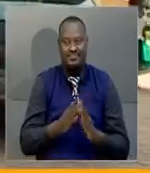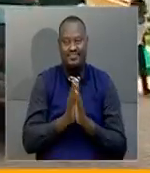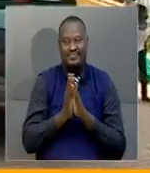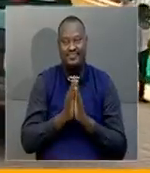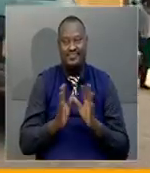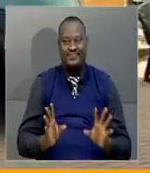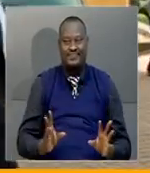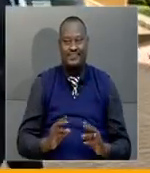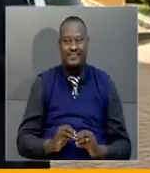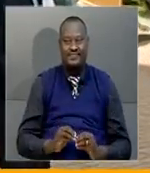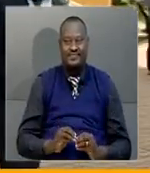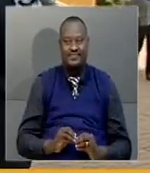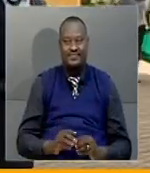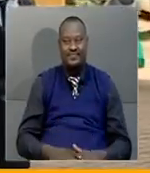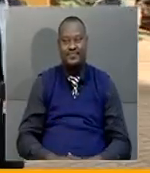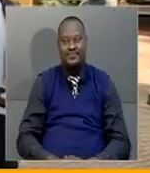Sentamu, reporting. Sentamu,